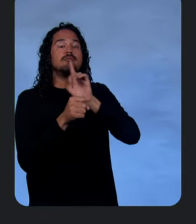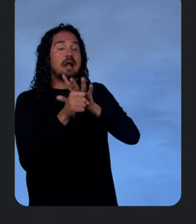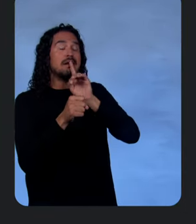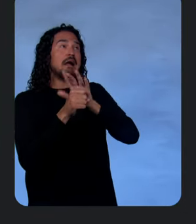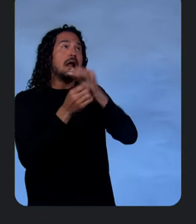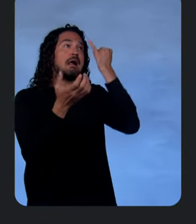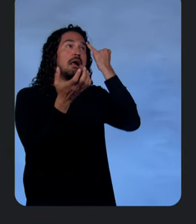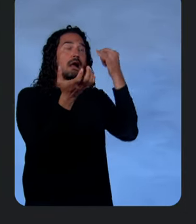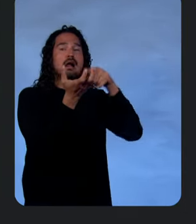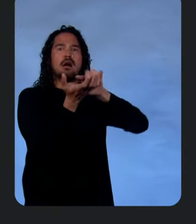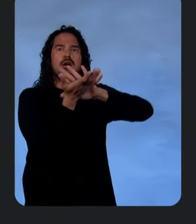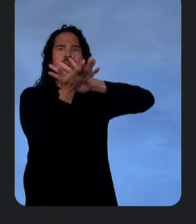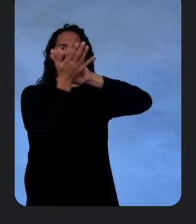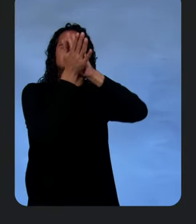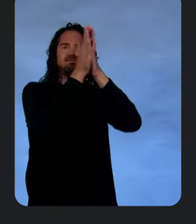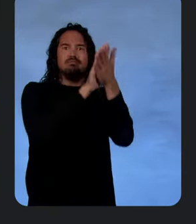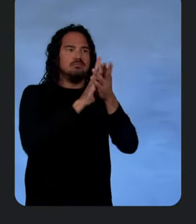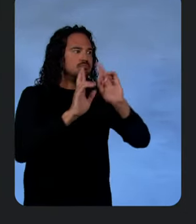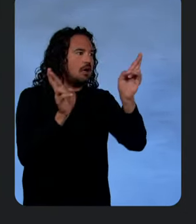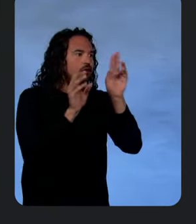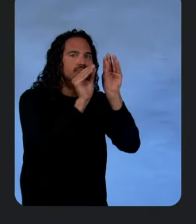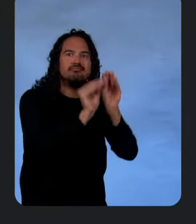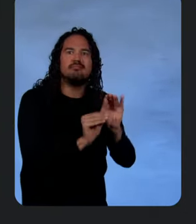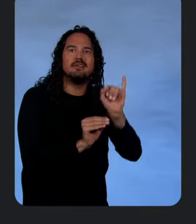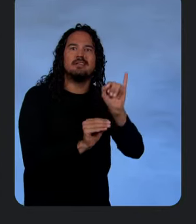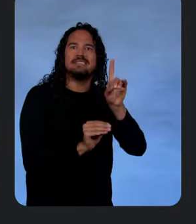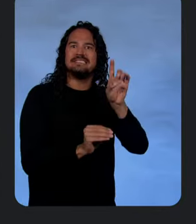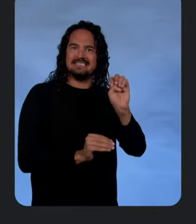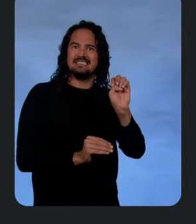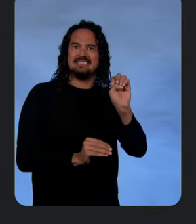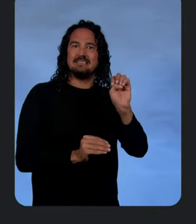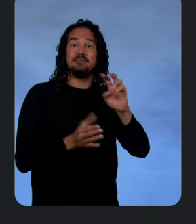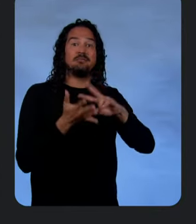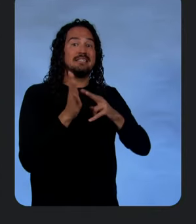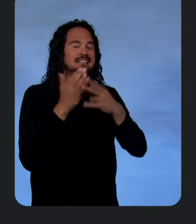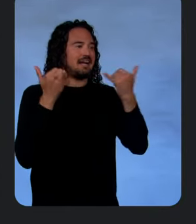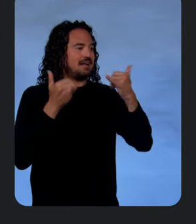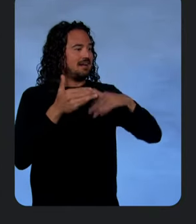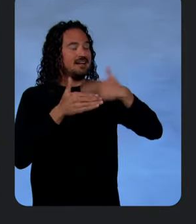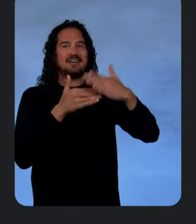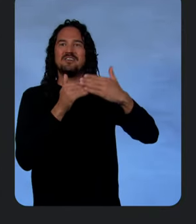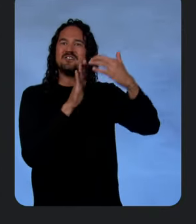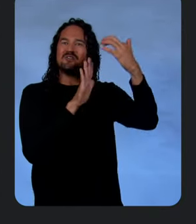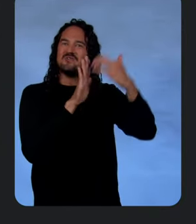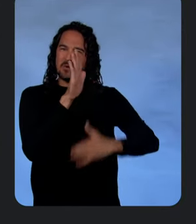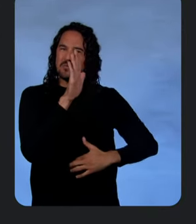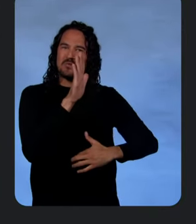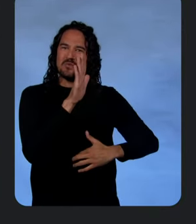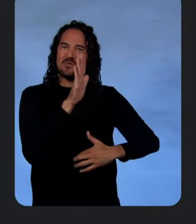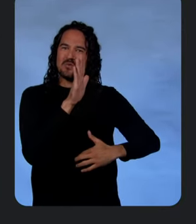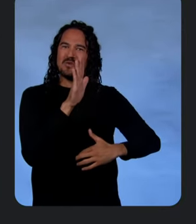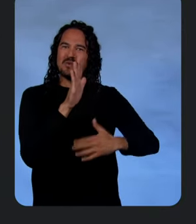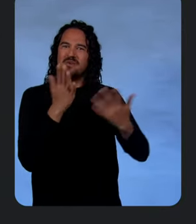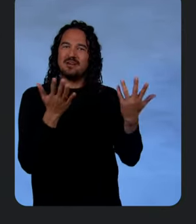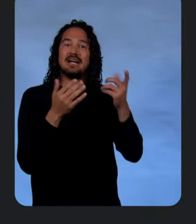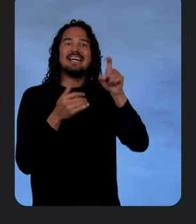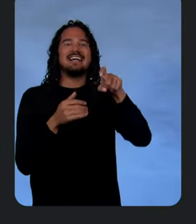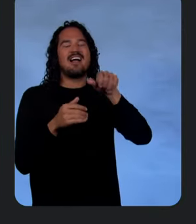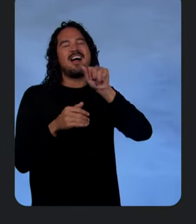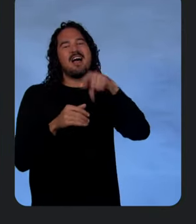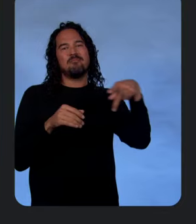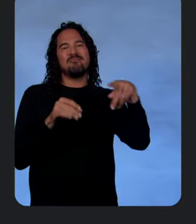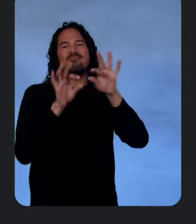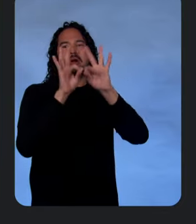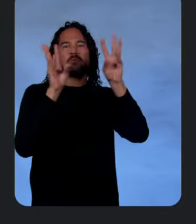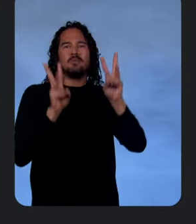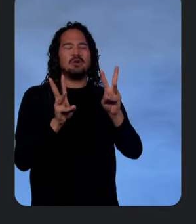idea to being ready in our IDE, which means now we can code. And we'll need an application framework for that, one